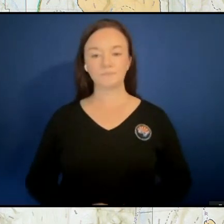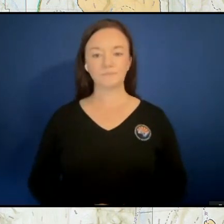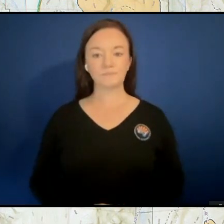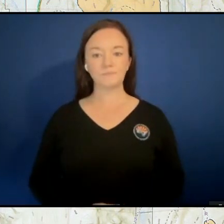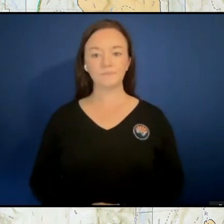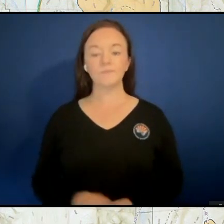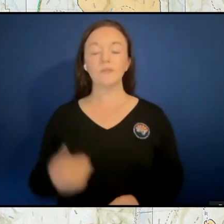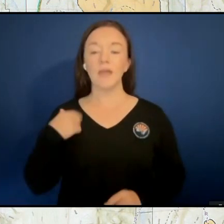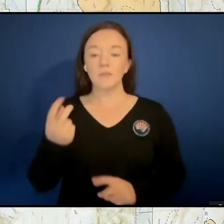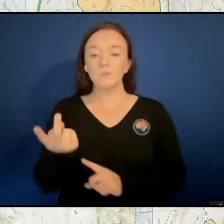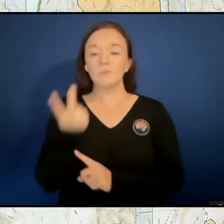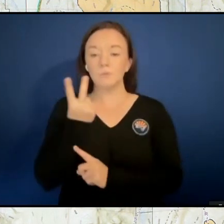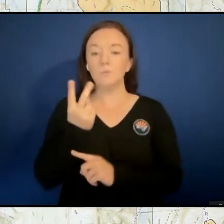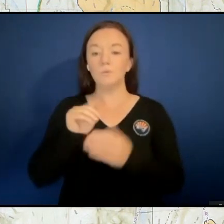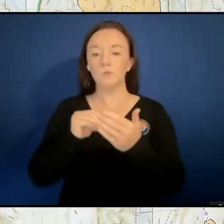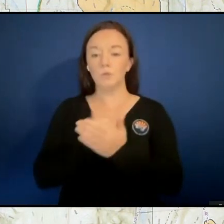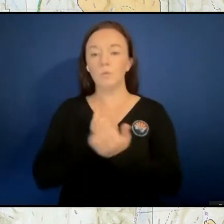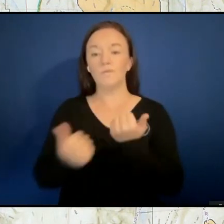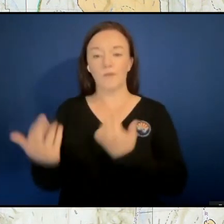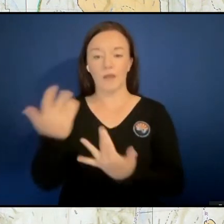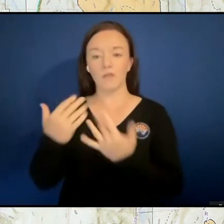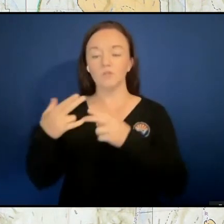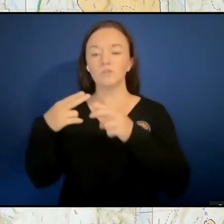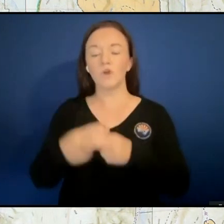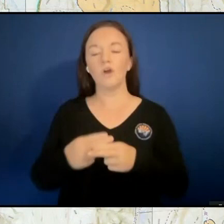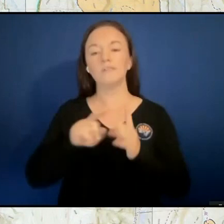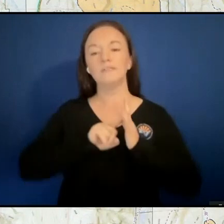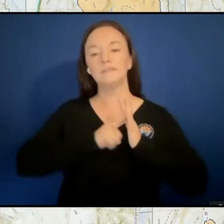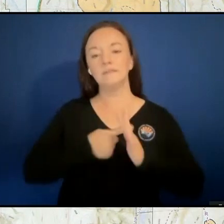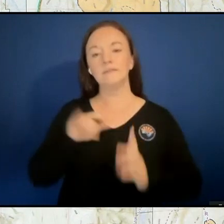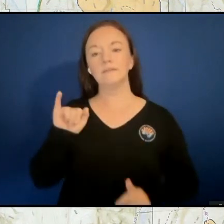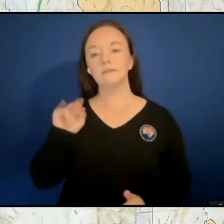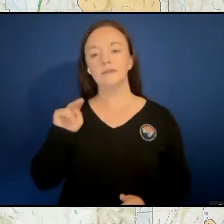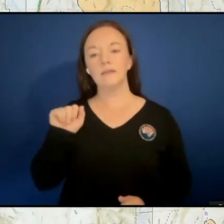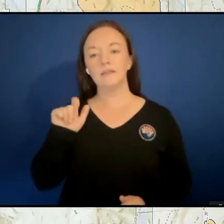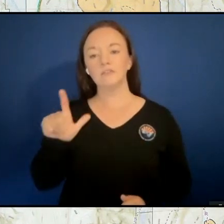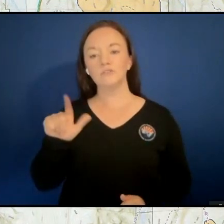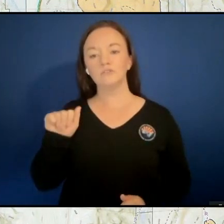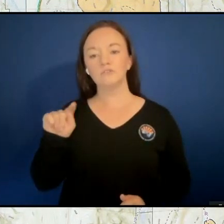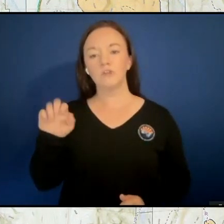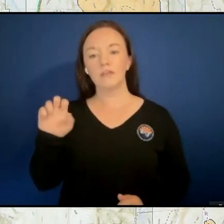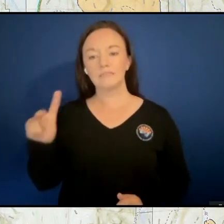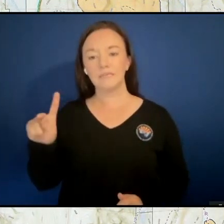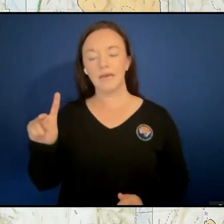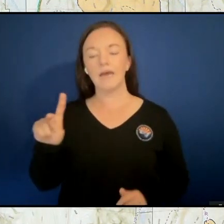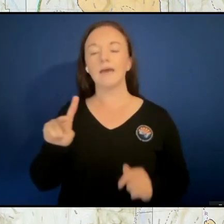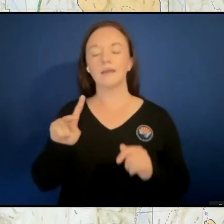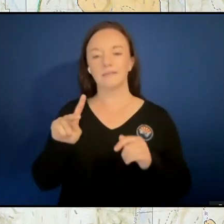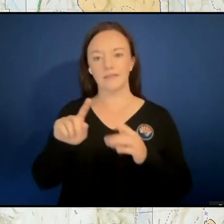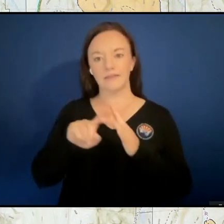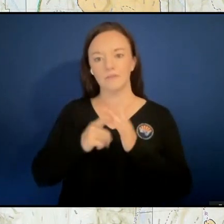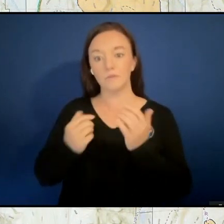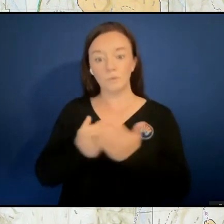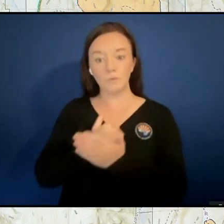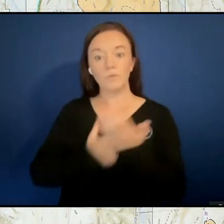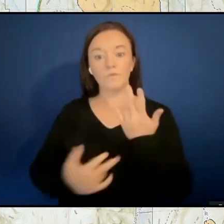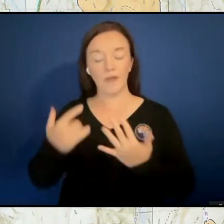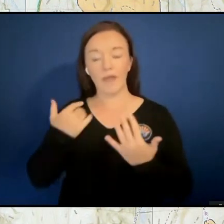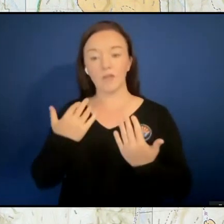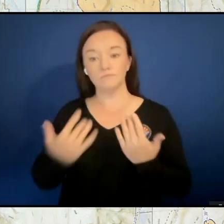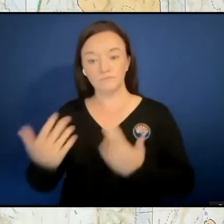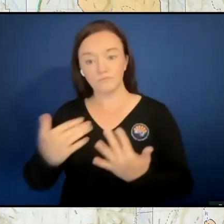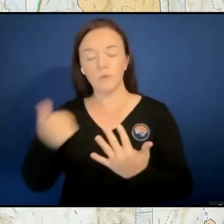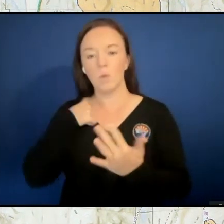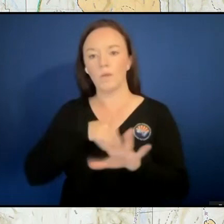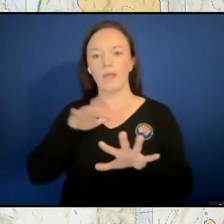initial attacks yesterday, so two new fires that started within the area that we're responsible for responding to. And those